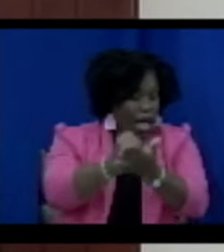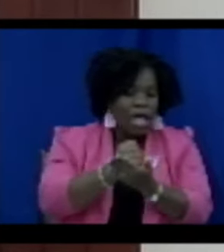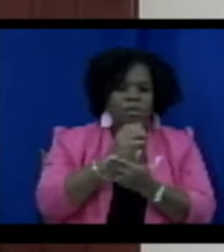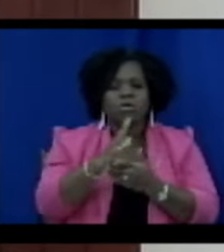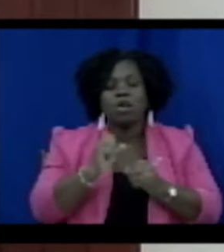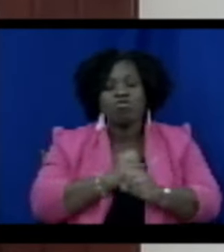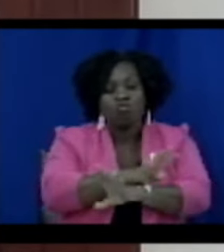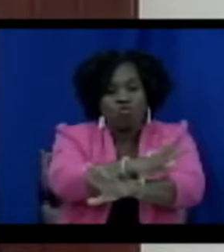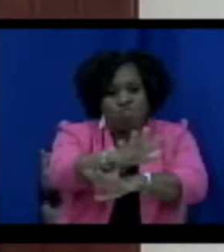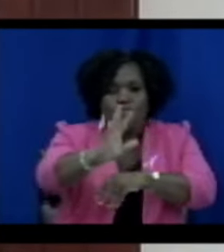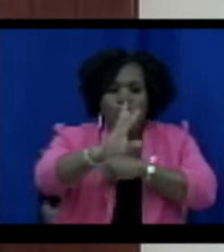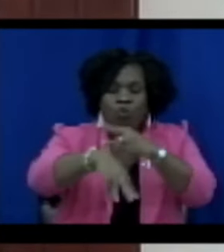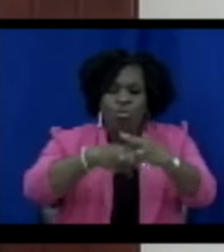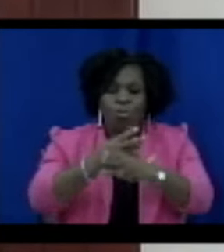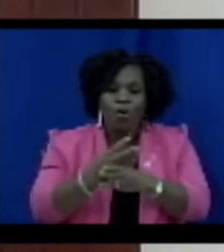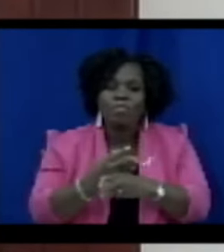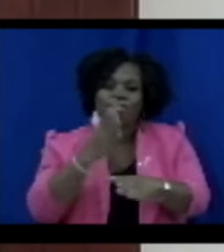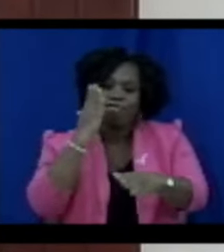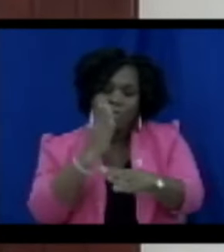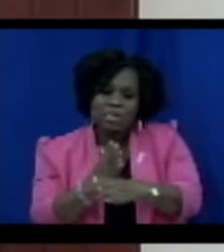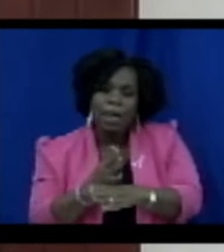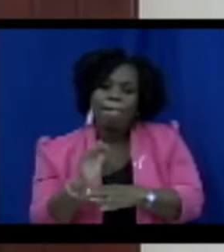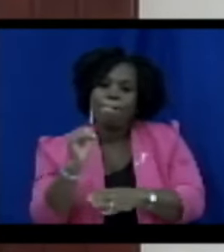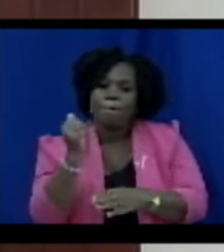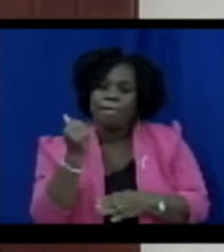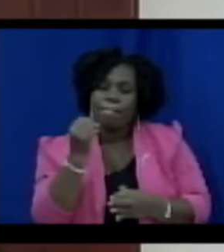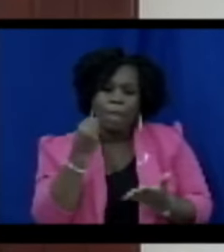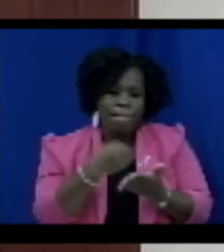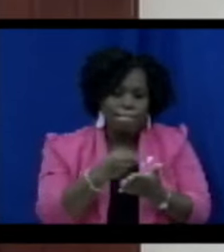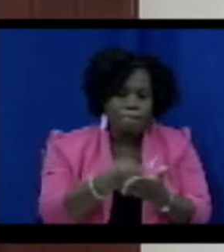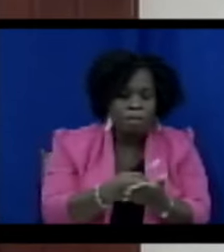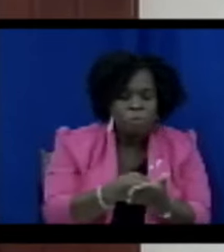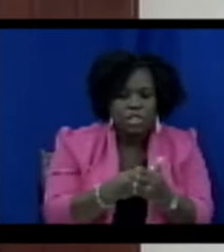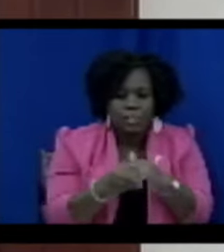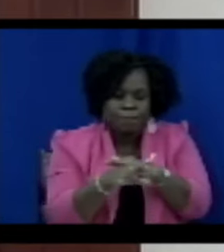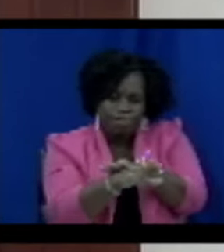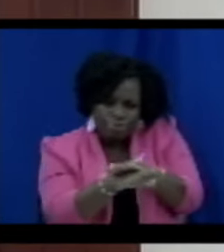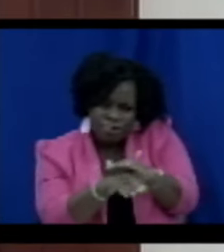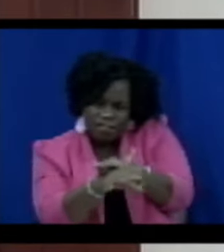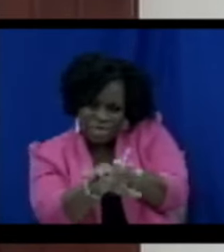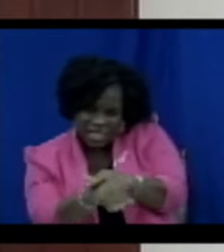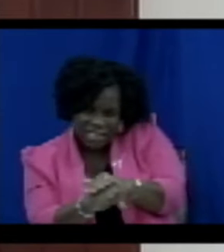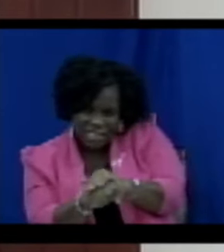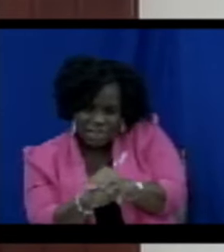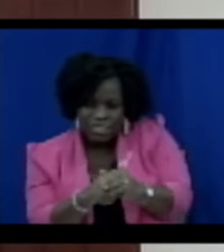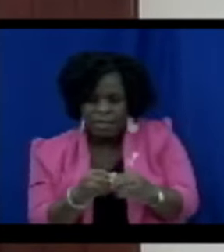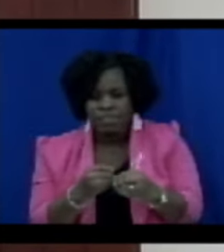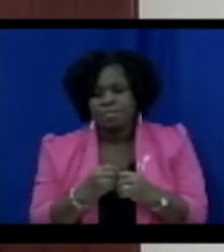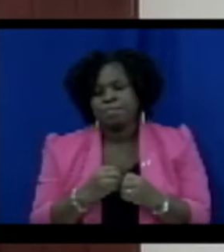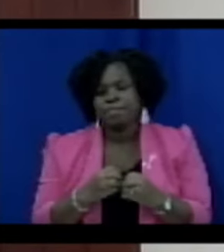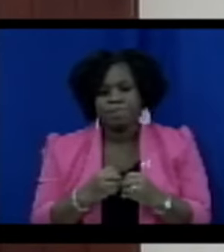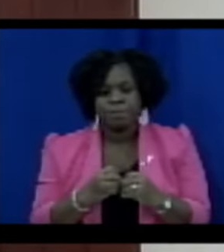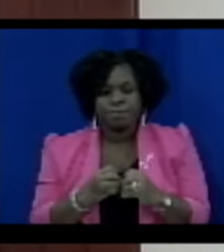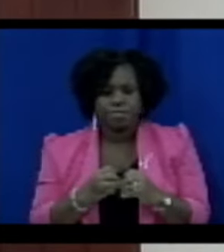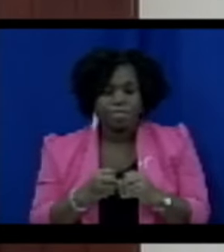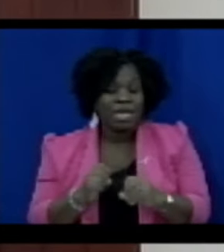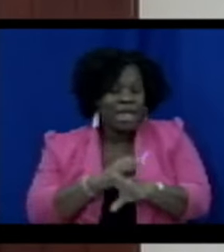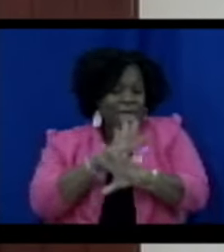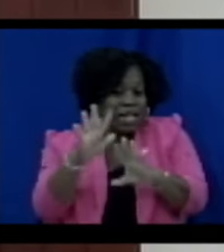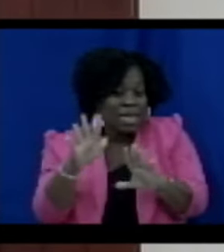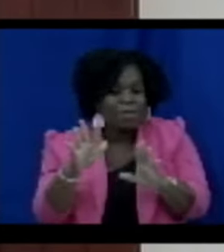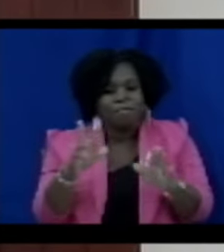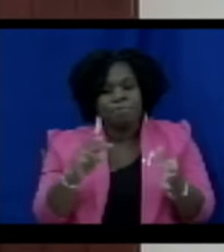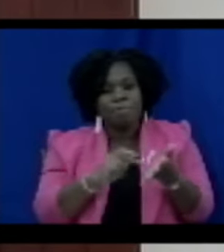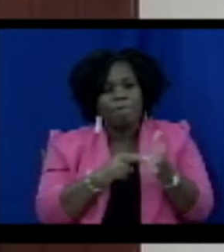engaging in money laundering, corruption, and other illegal activities. Clear definitions enable law